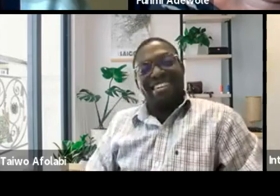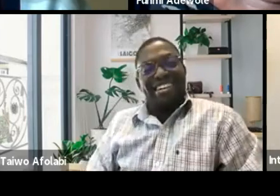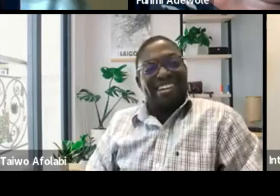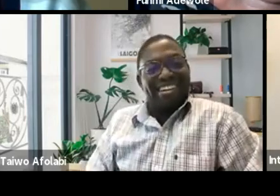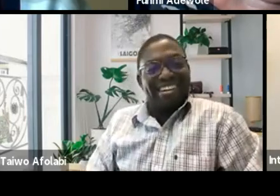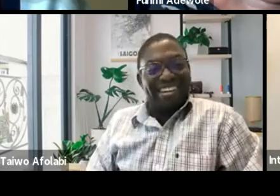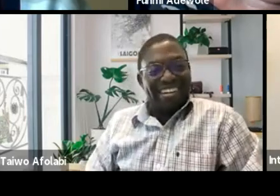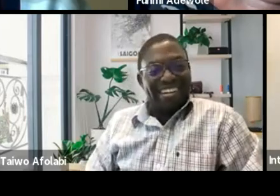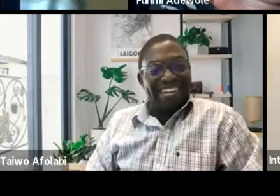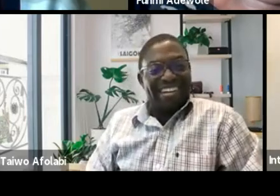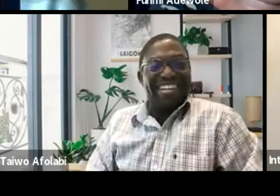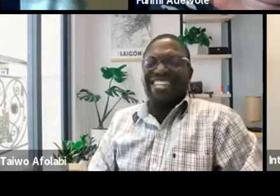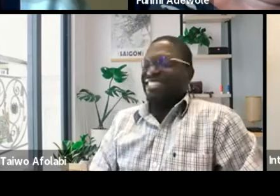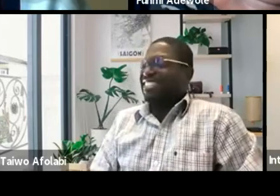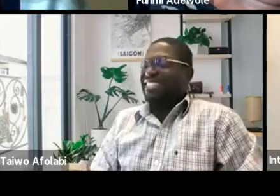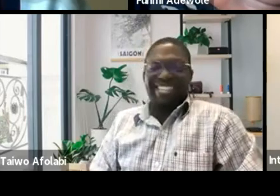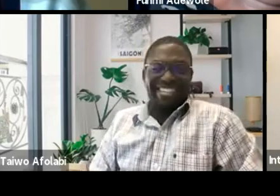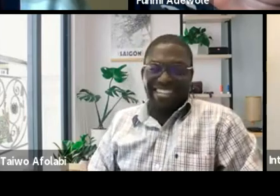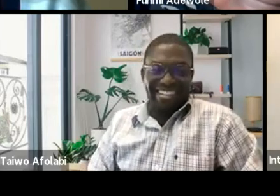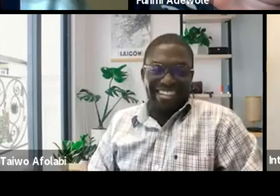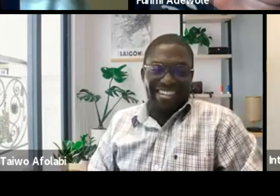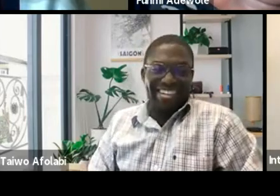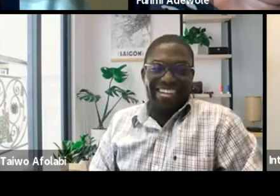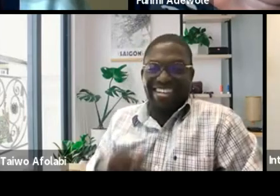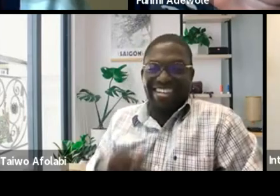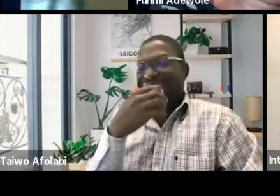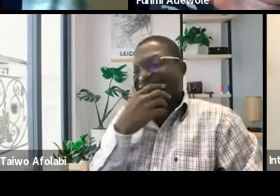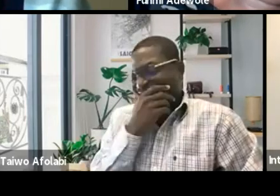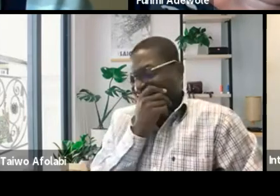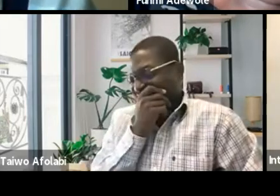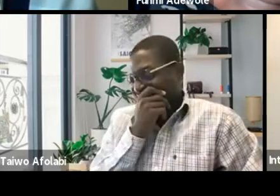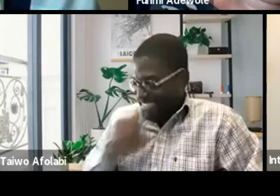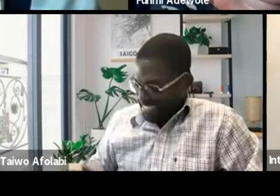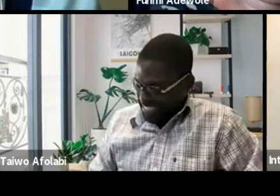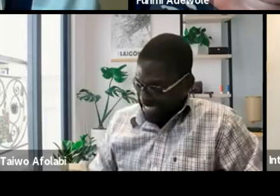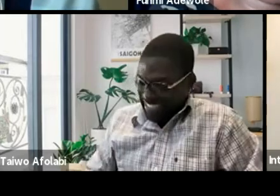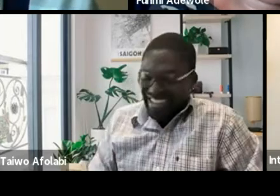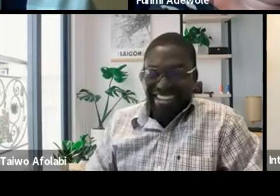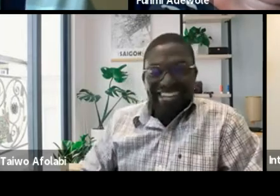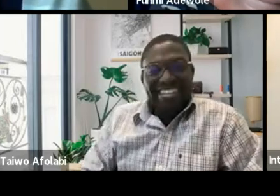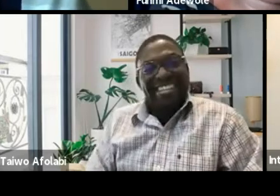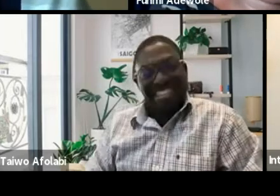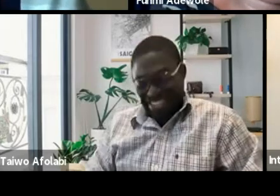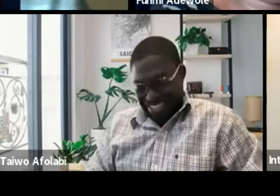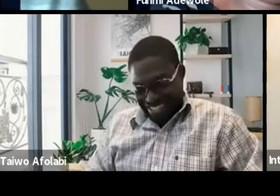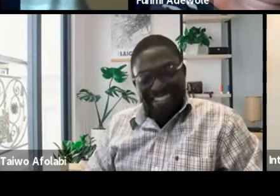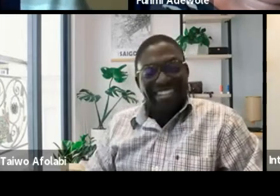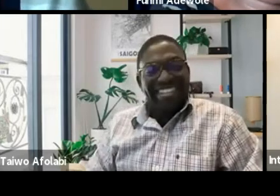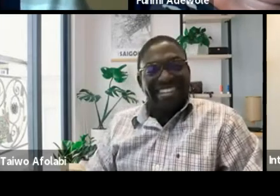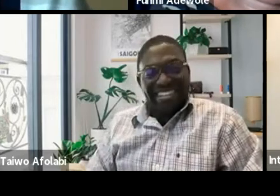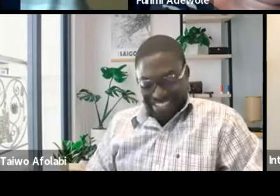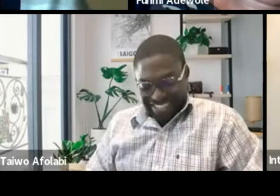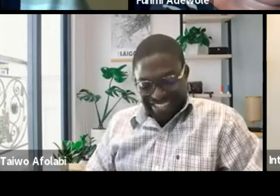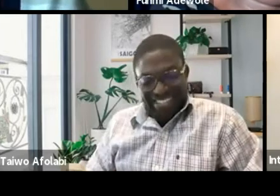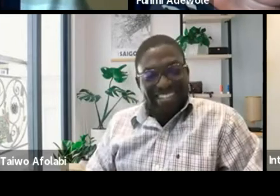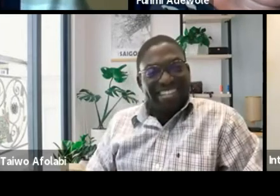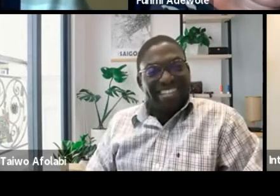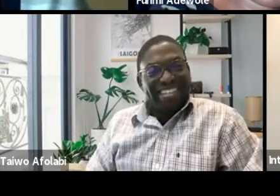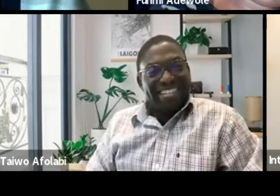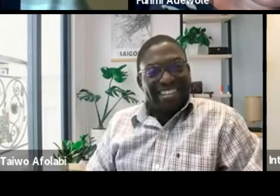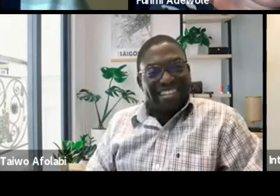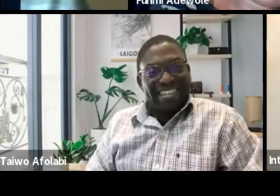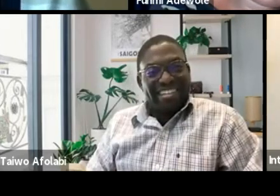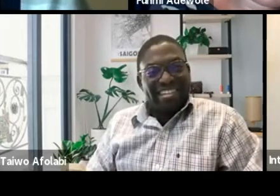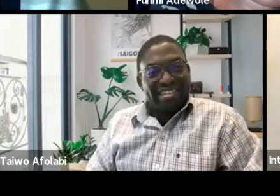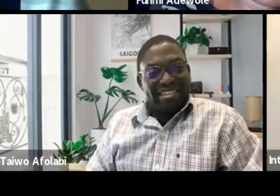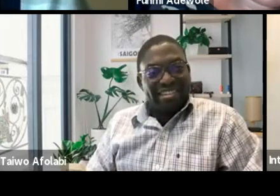sorry, Tyro, for busting your bubbles. Okay. I did theater arts after a